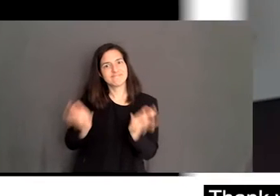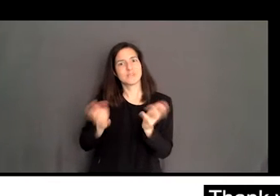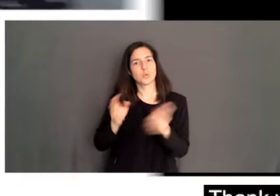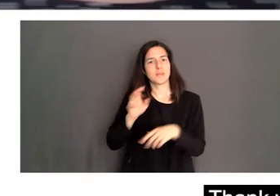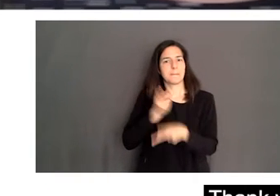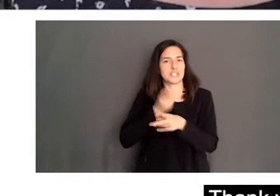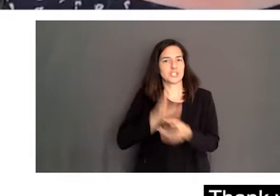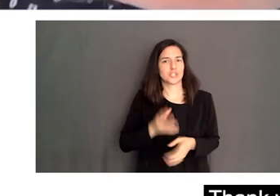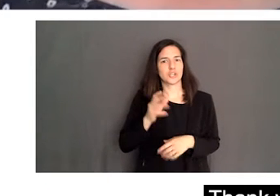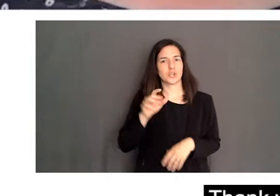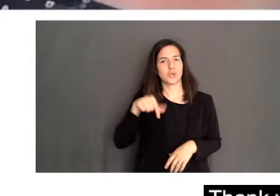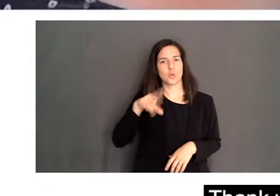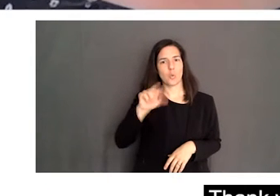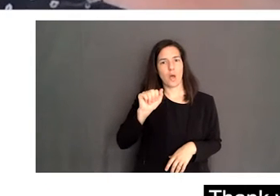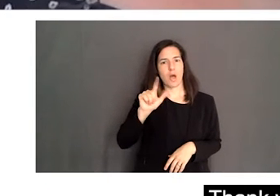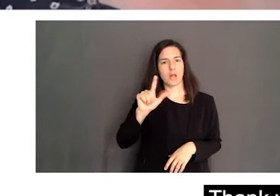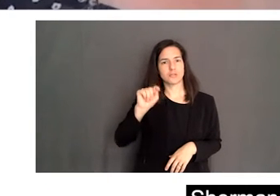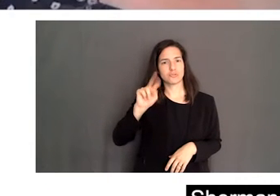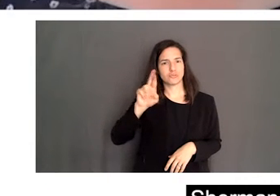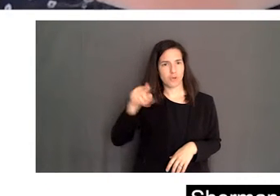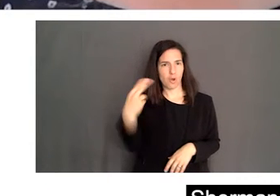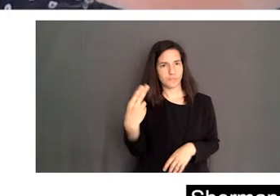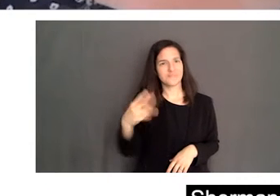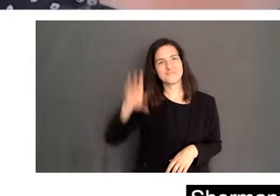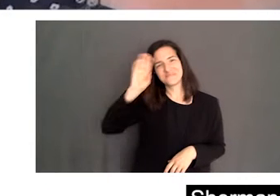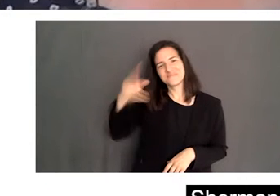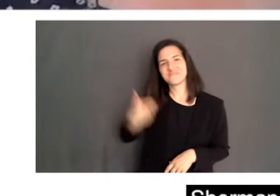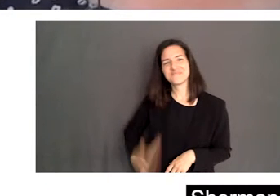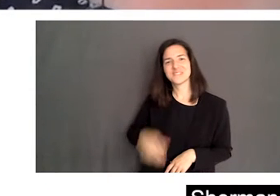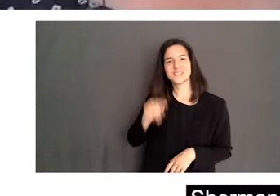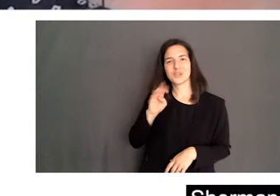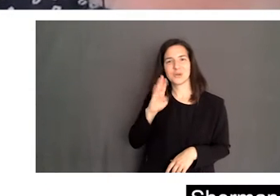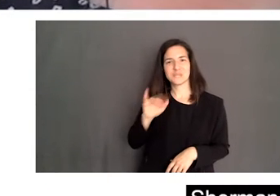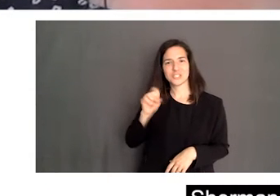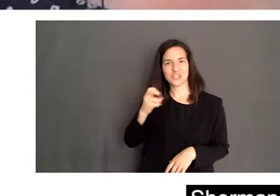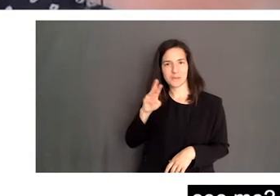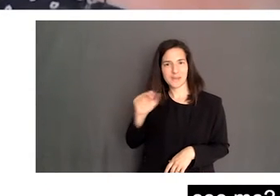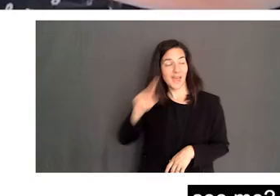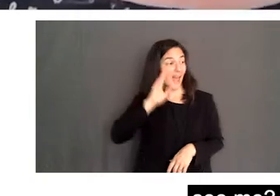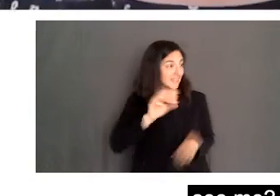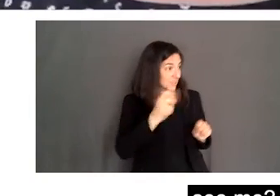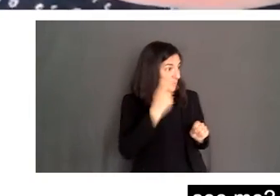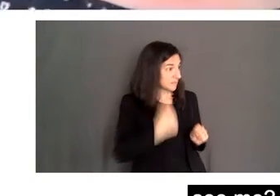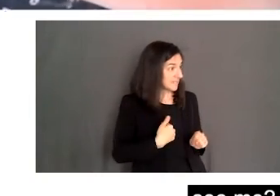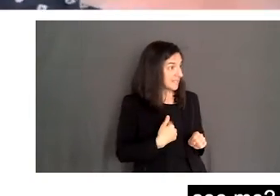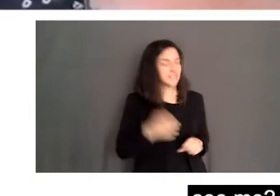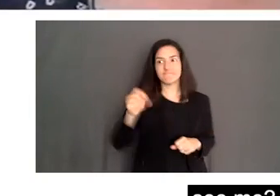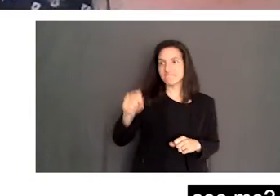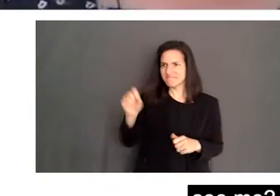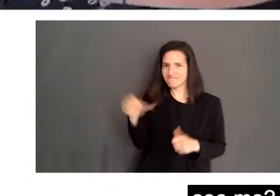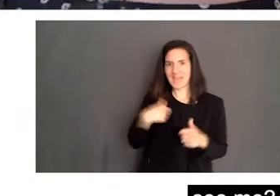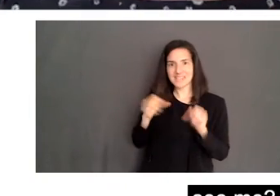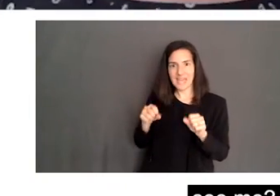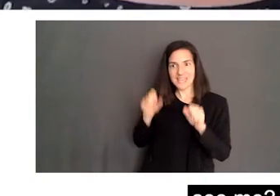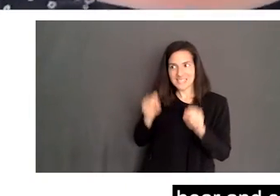Qualtrough. Thank you so much. Minister Qualtrough, Tova Sherman here from Reachability. Hi there. Can you see me? Oh, I can. And more